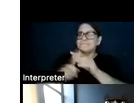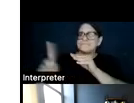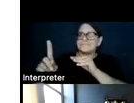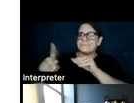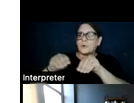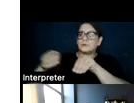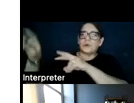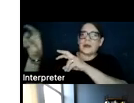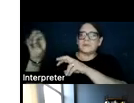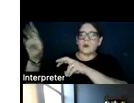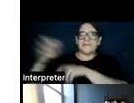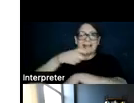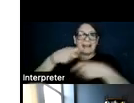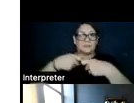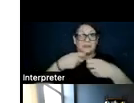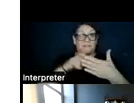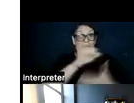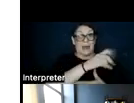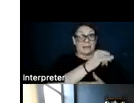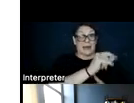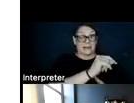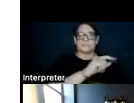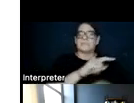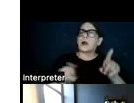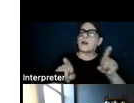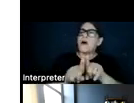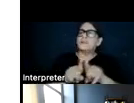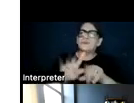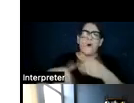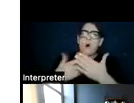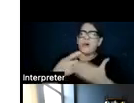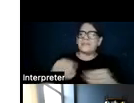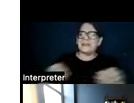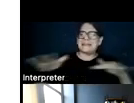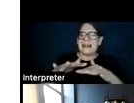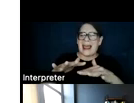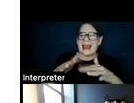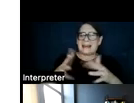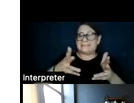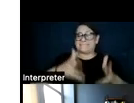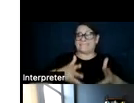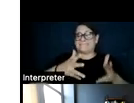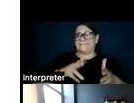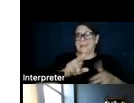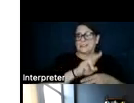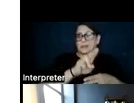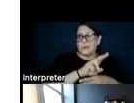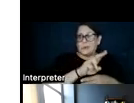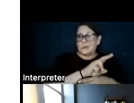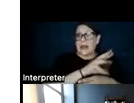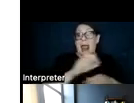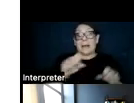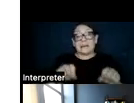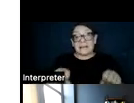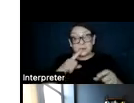from that power plant. But of course, all of this land, existing land use and potential conflicts